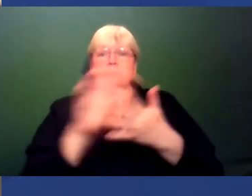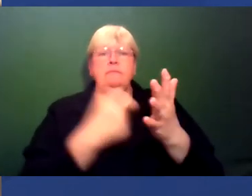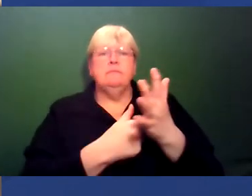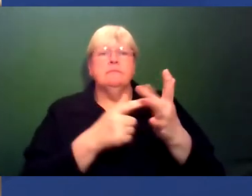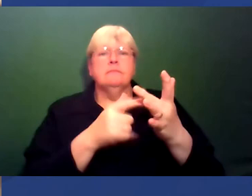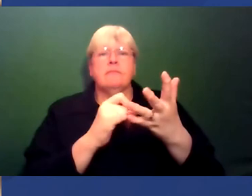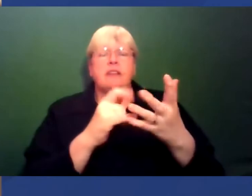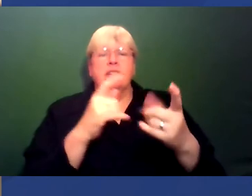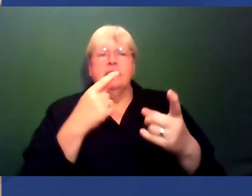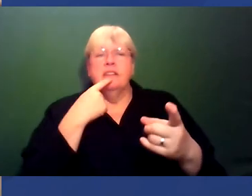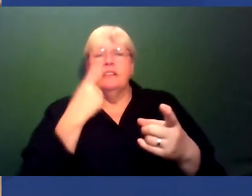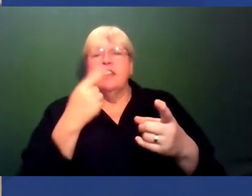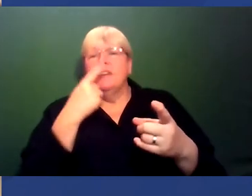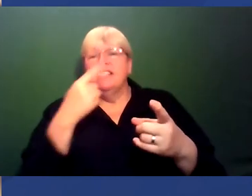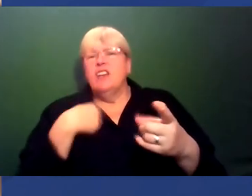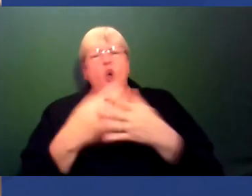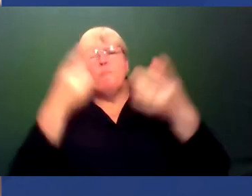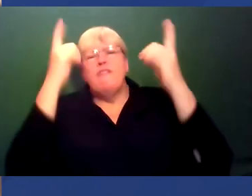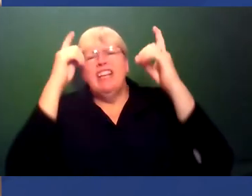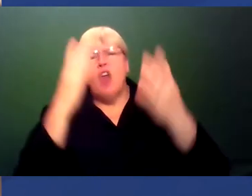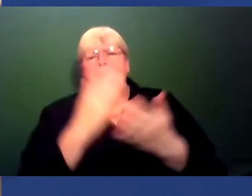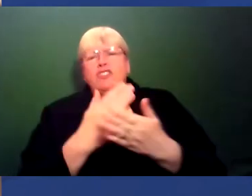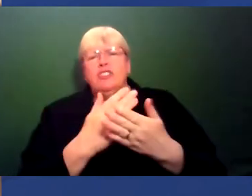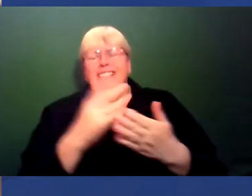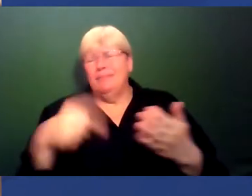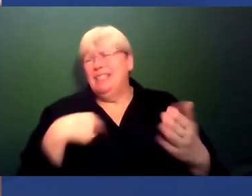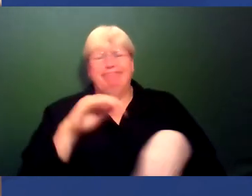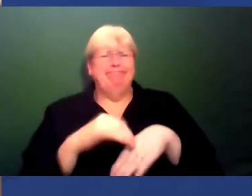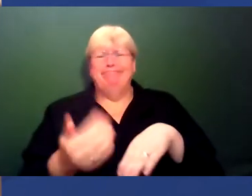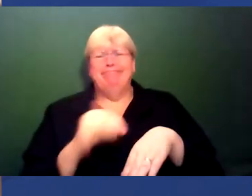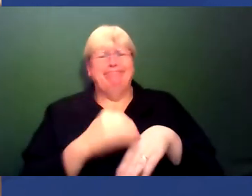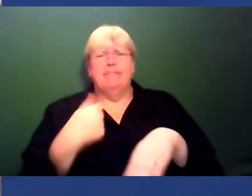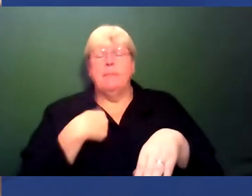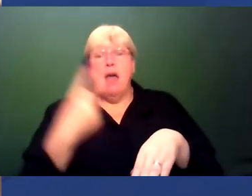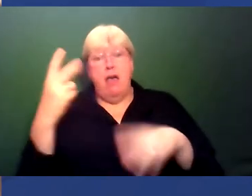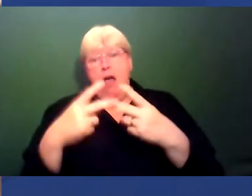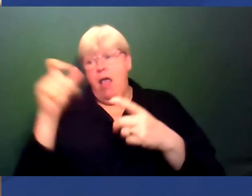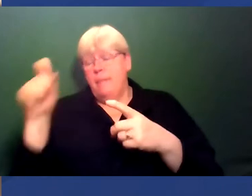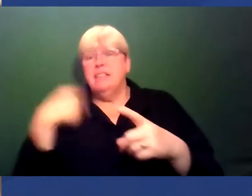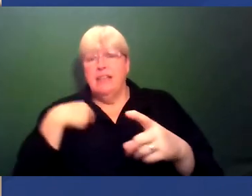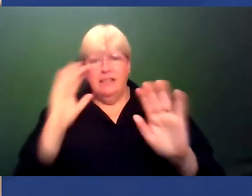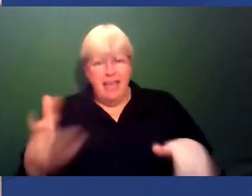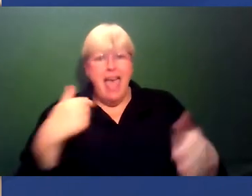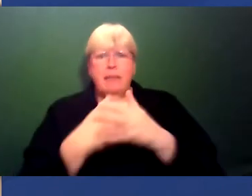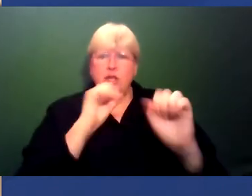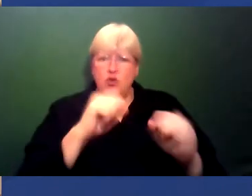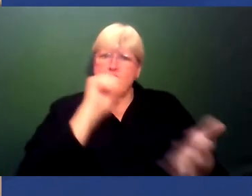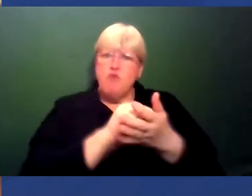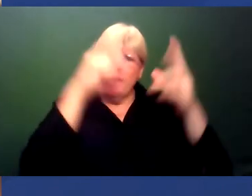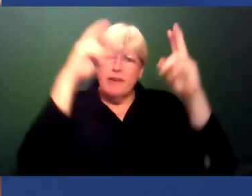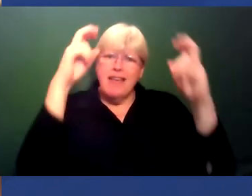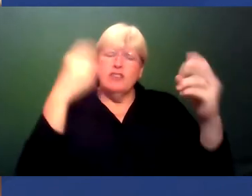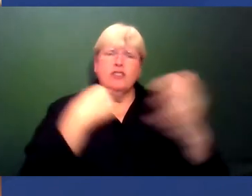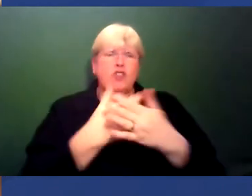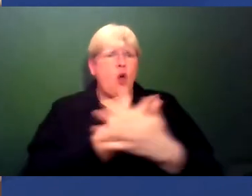Professor Chris Jackson I was like oh no no it doesn't matter it doesn't matter it doesn't matter and they were making a real point and kind of make you know they made a valid point it's like well there's not many black professors